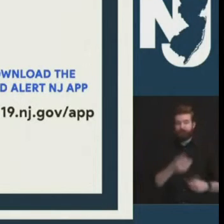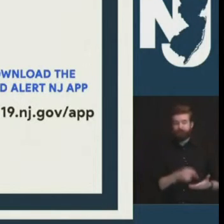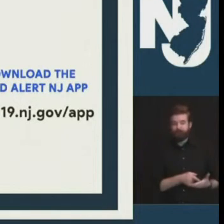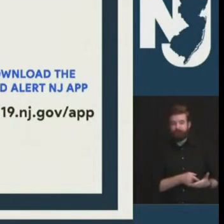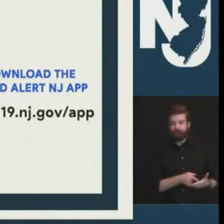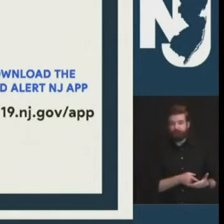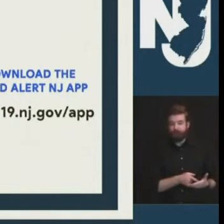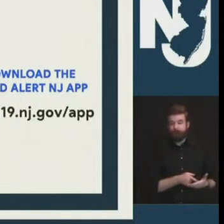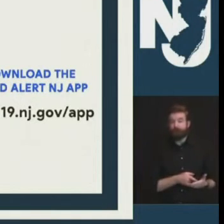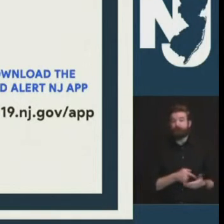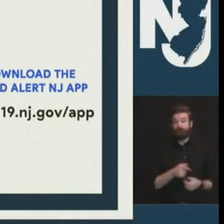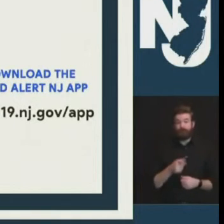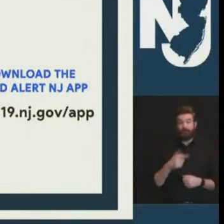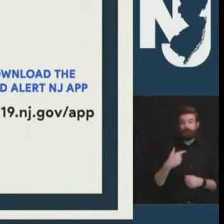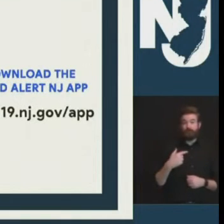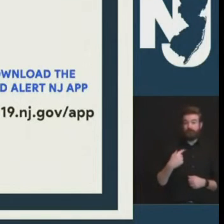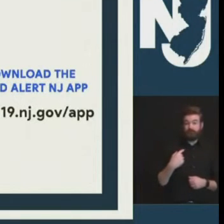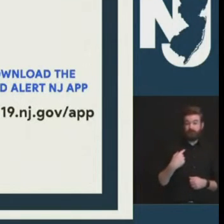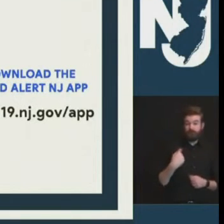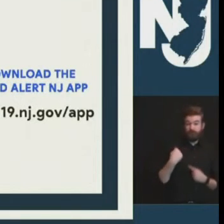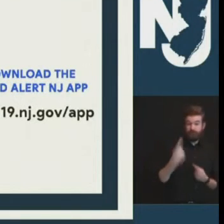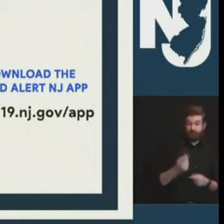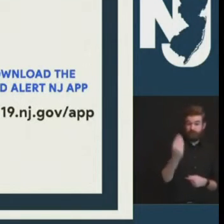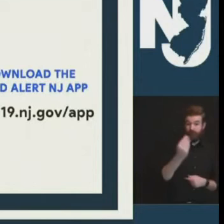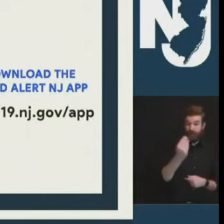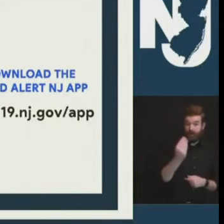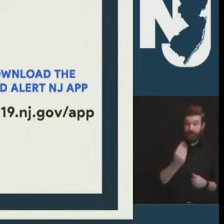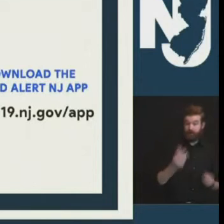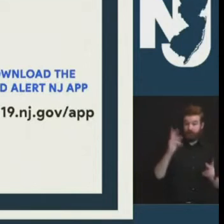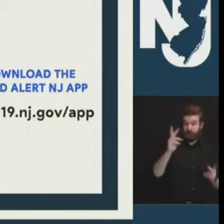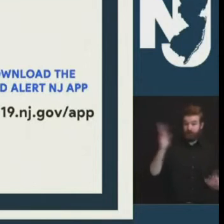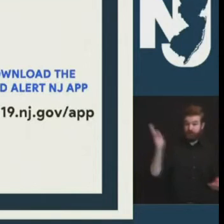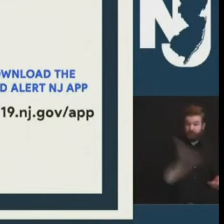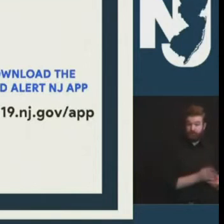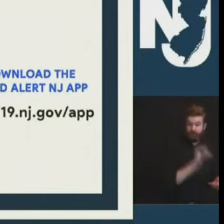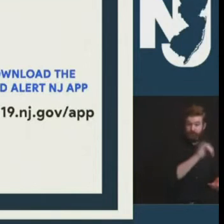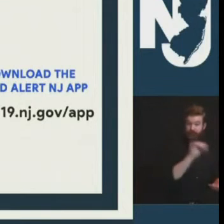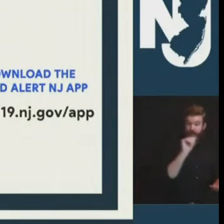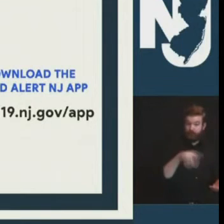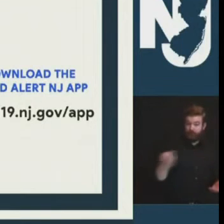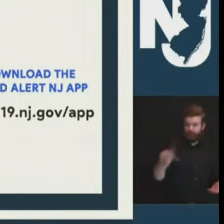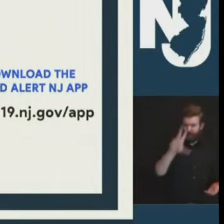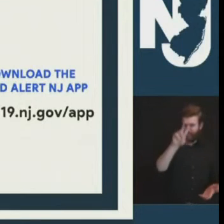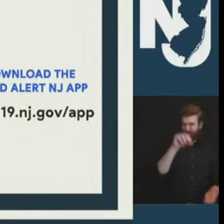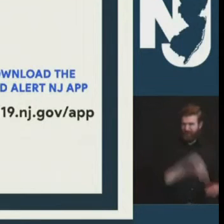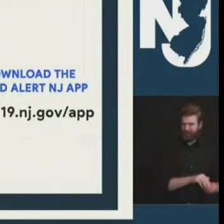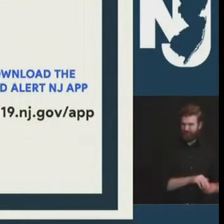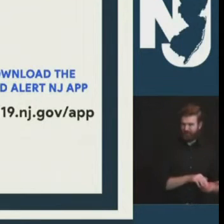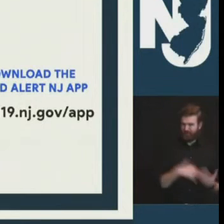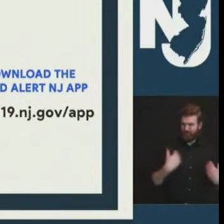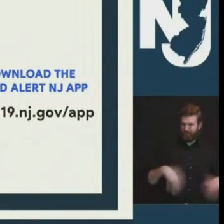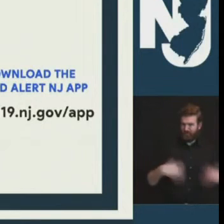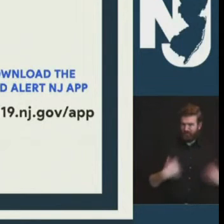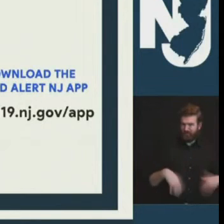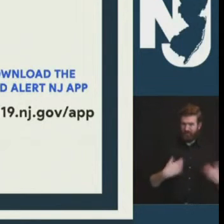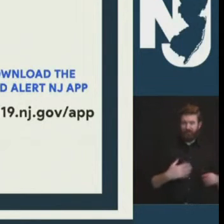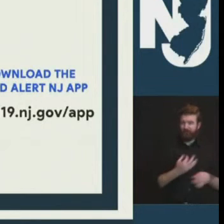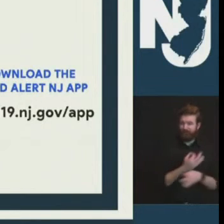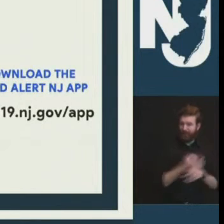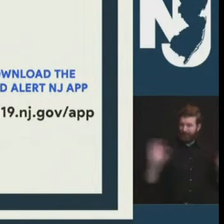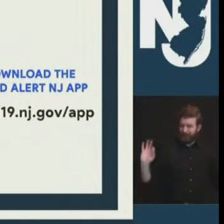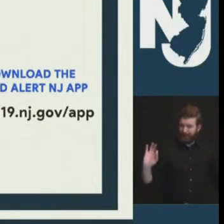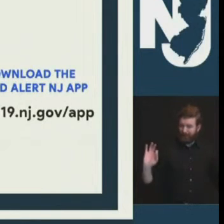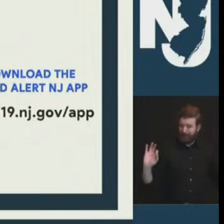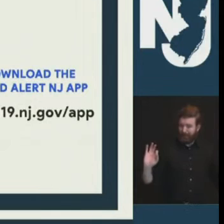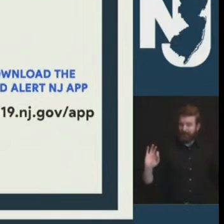virus covert alert nj is free and it is secure it uses bluetooth technology to exchange